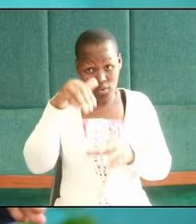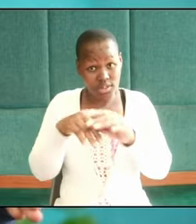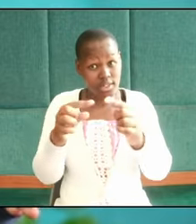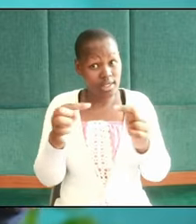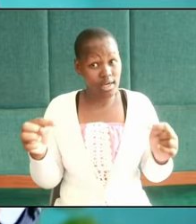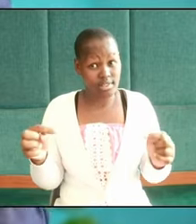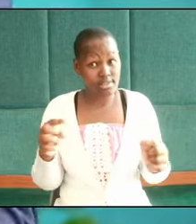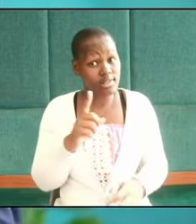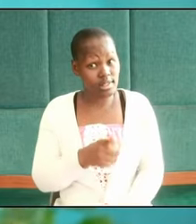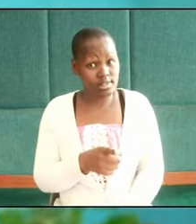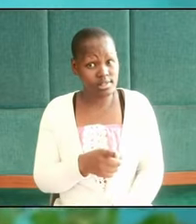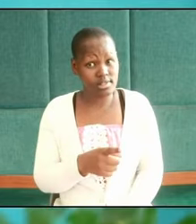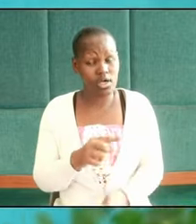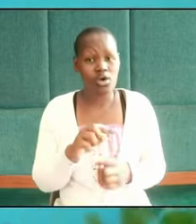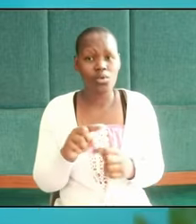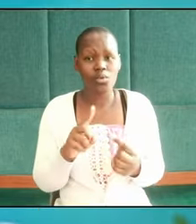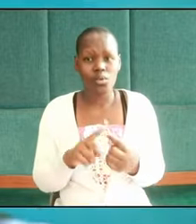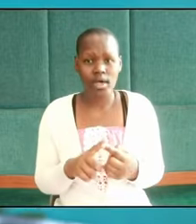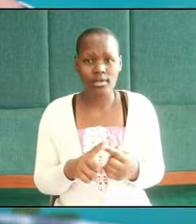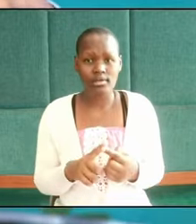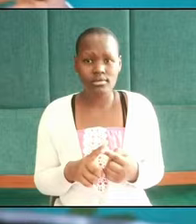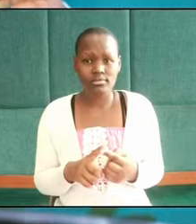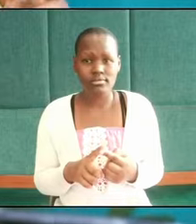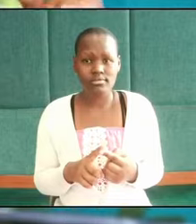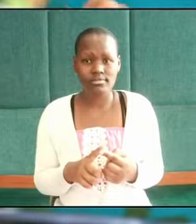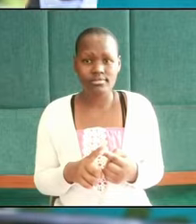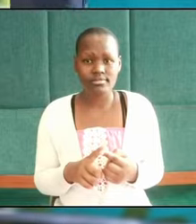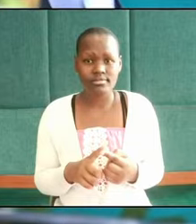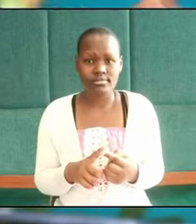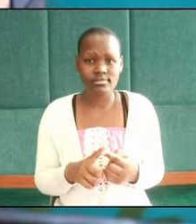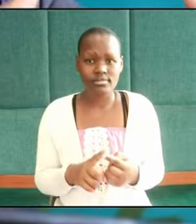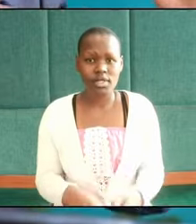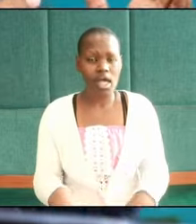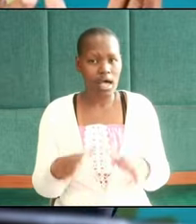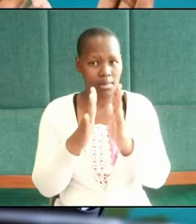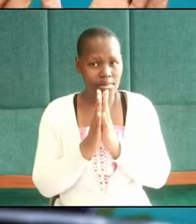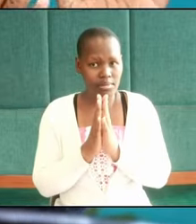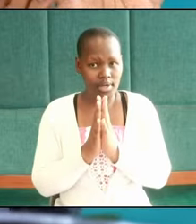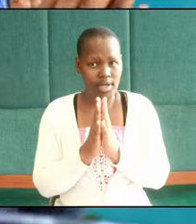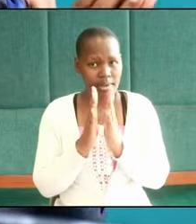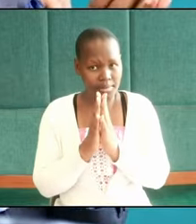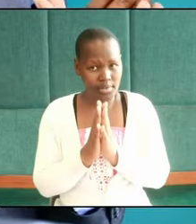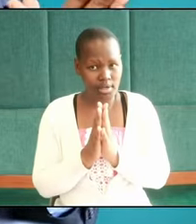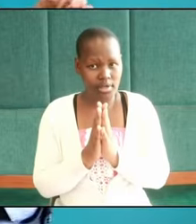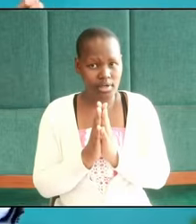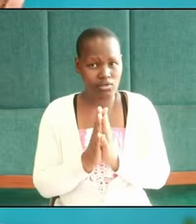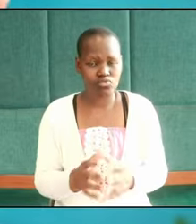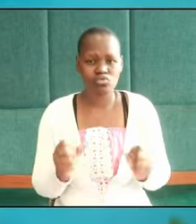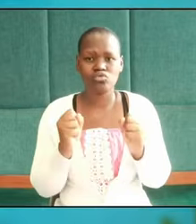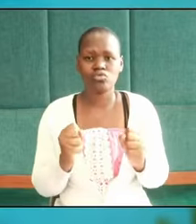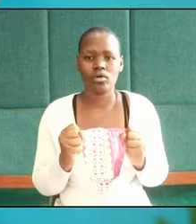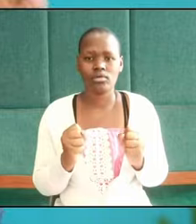when they are beset their prayers are more fervent